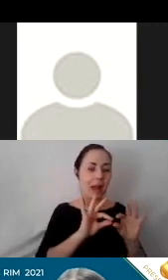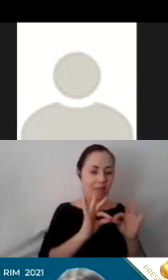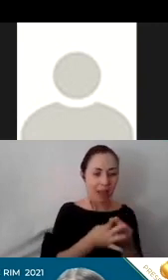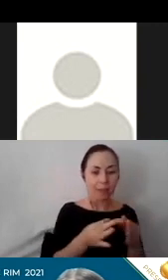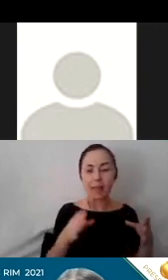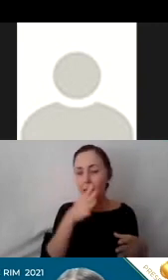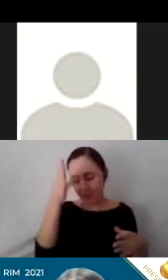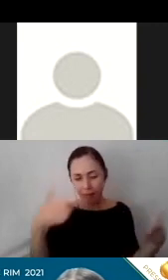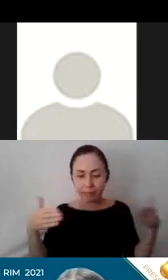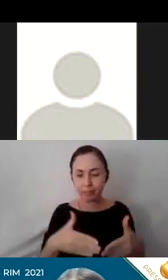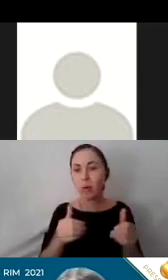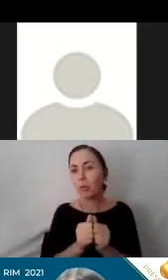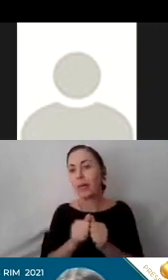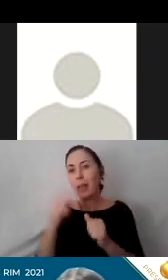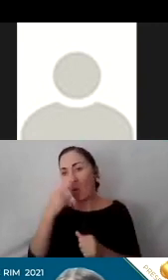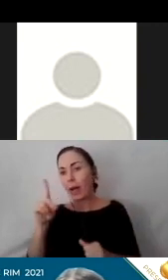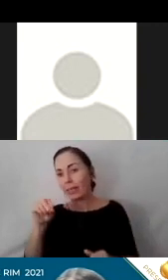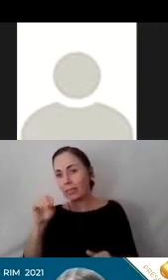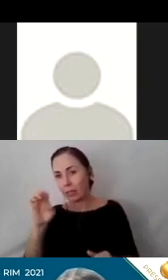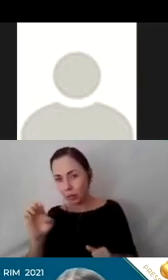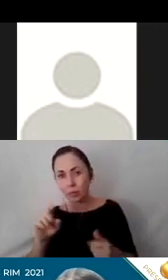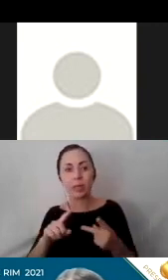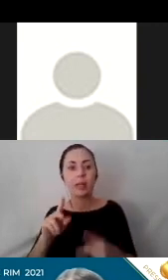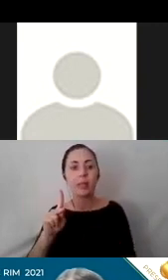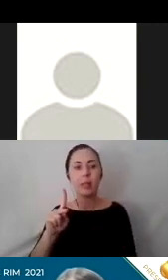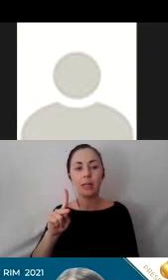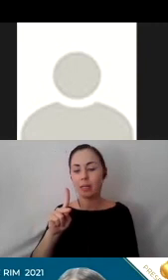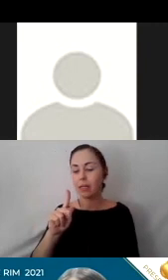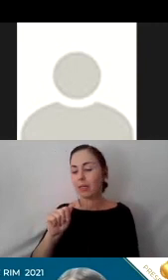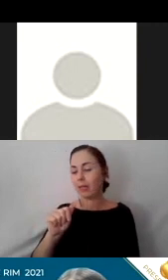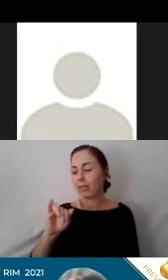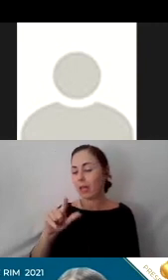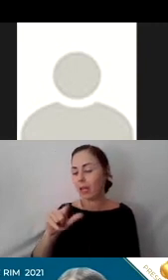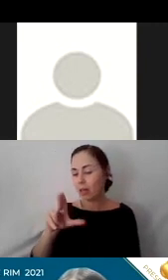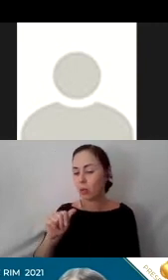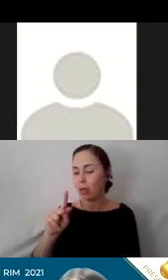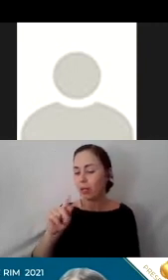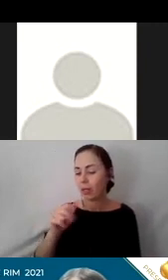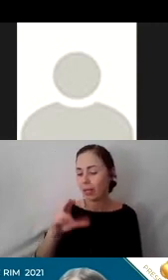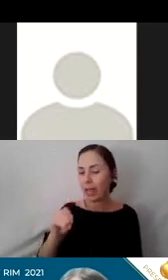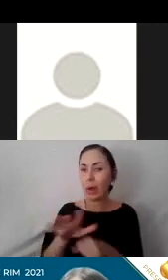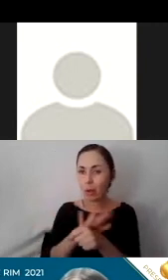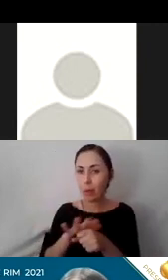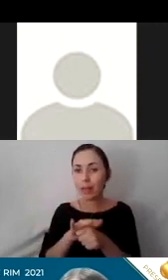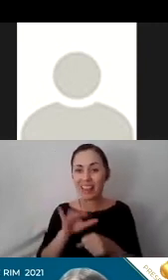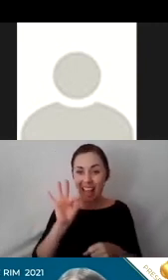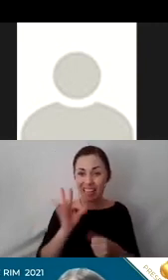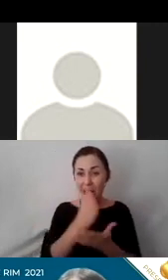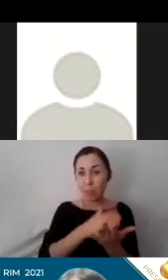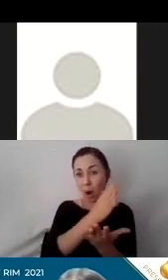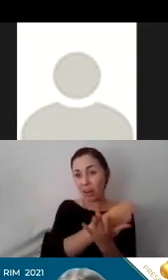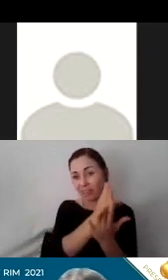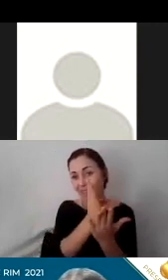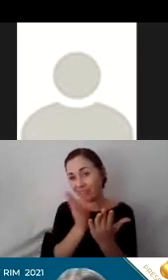the Hawaii Department of Education Kailua Kalaheo Complex. This nine part webinar series was planned based